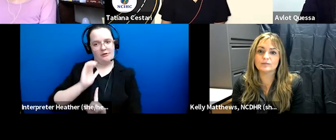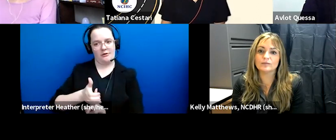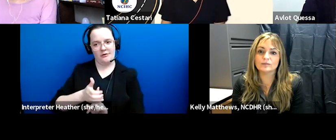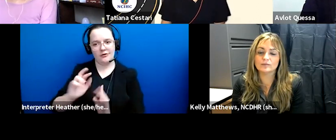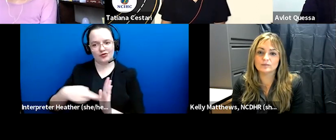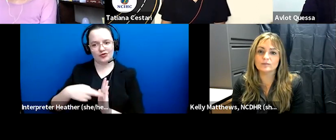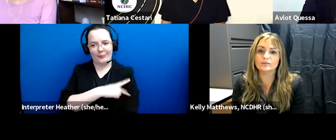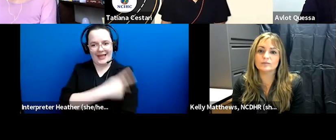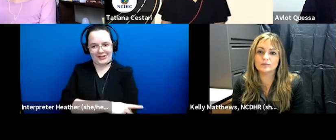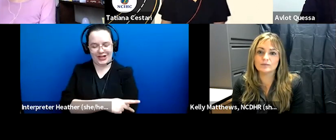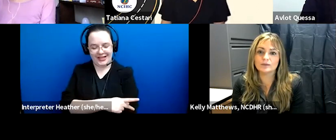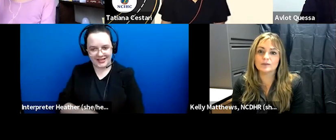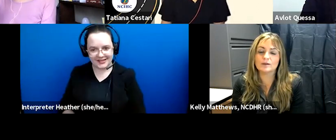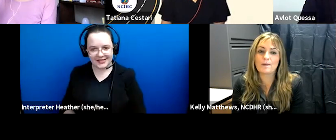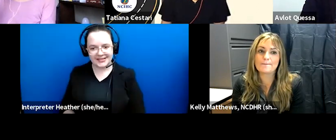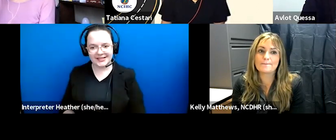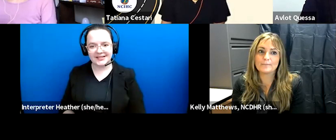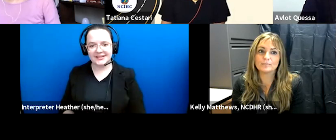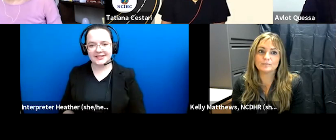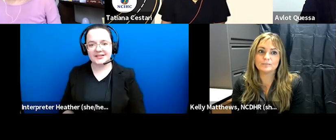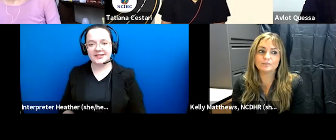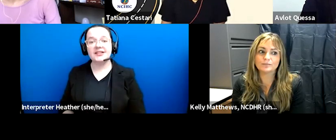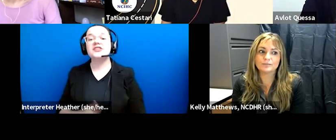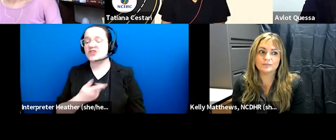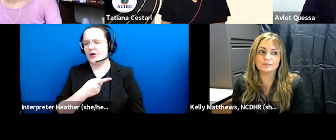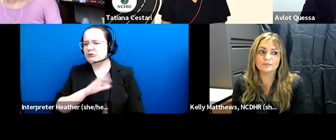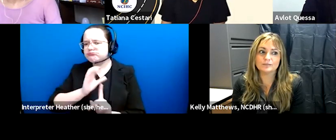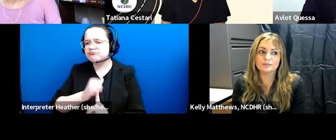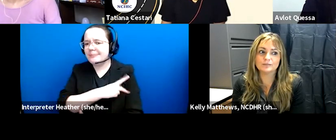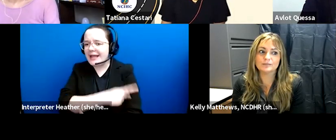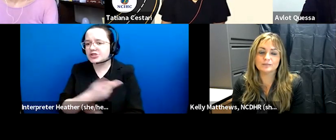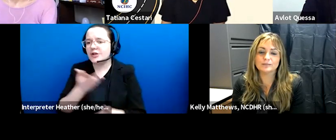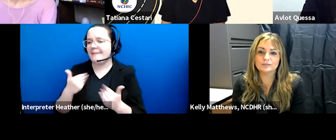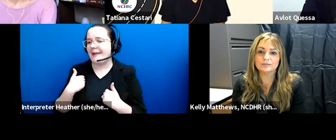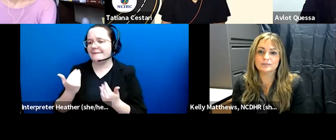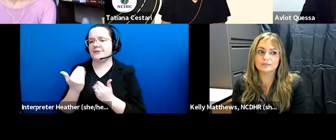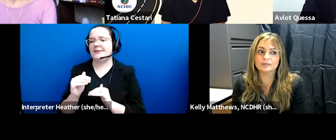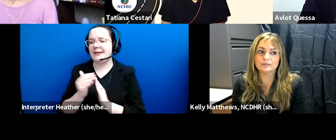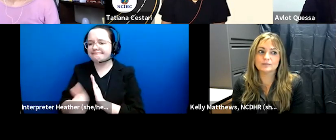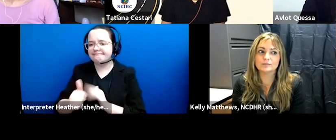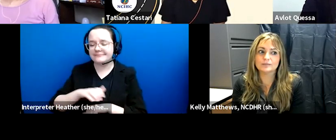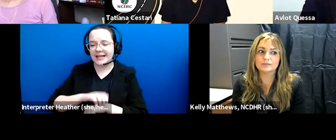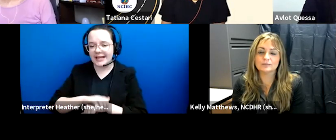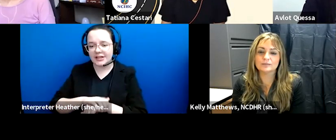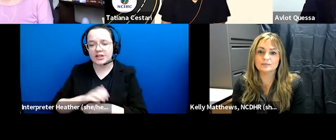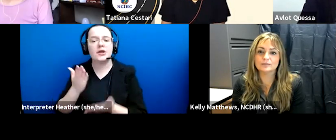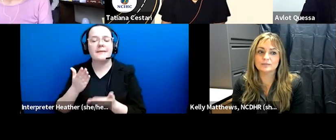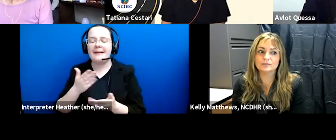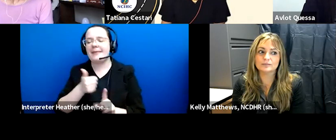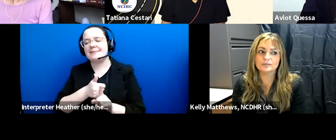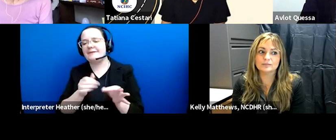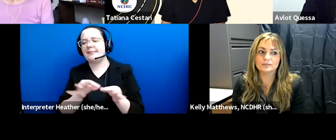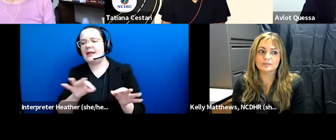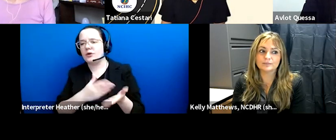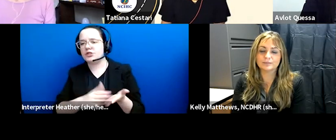the patient um who may have who has some sort of limited proficiency possibly language marginalized background